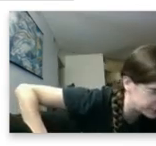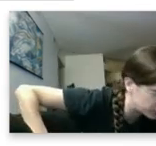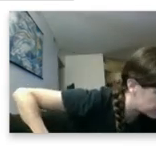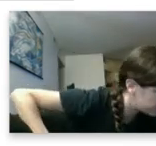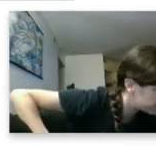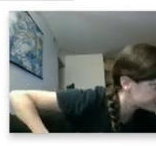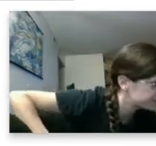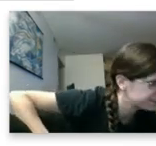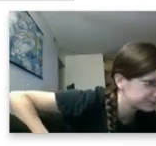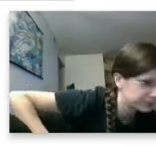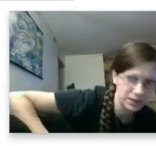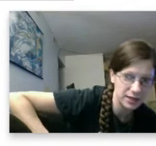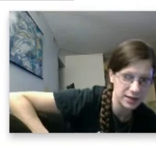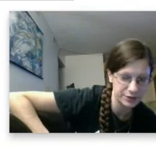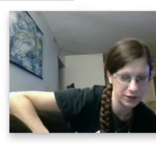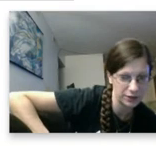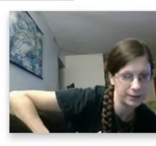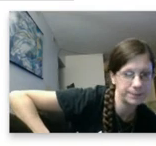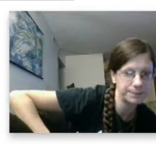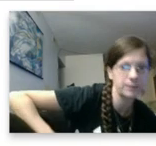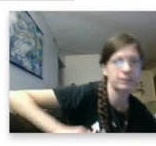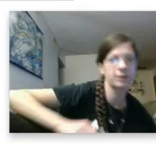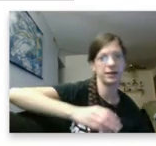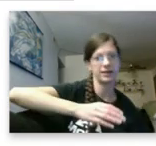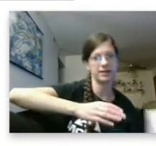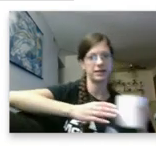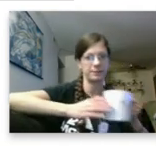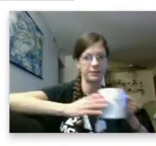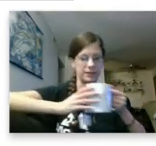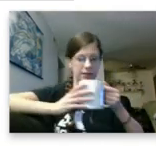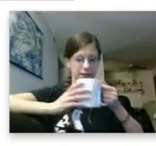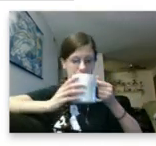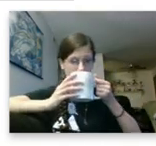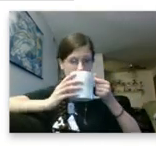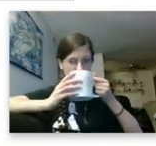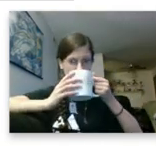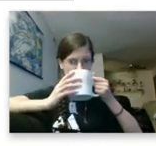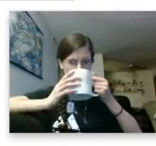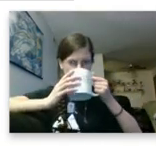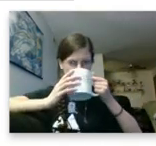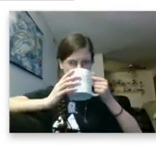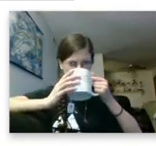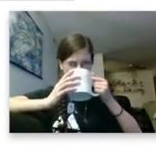the Department of Mental Health, I'm sorry, but I gotta stop this again.